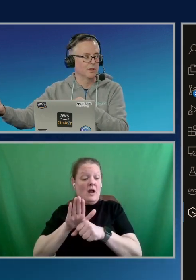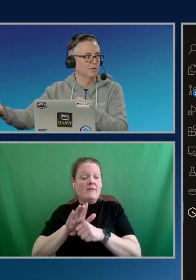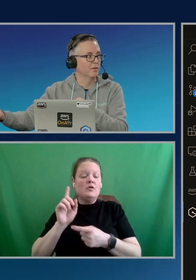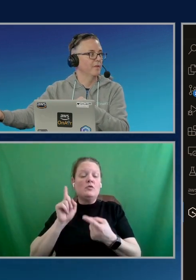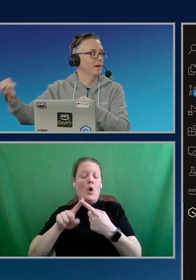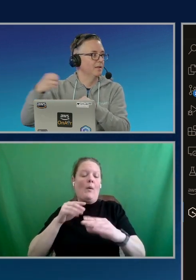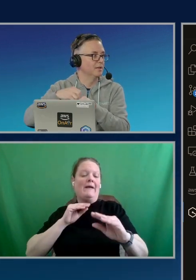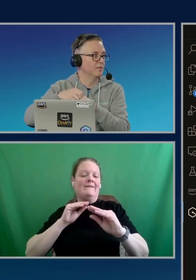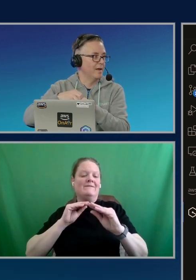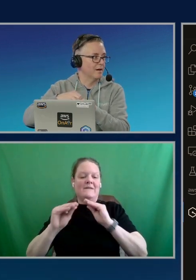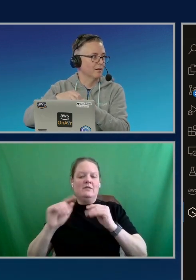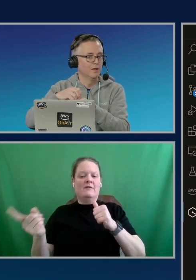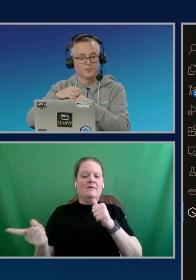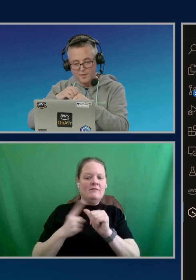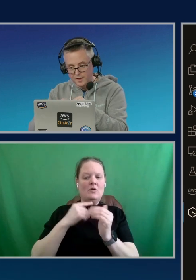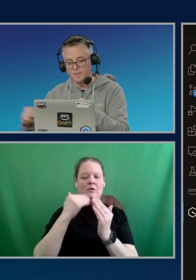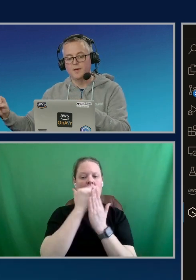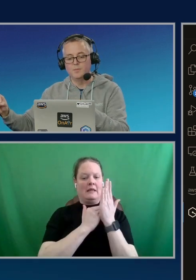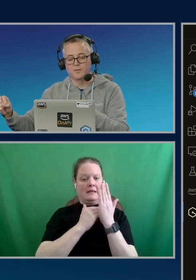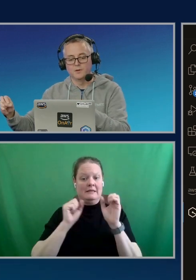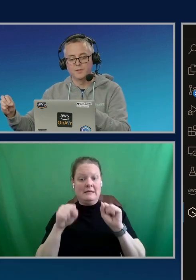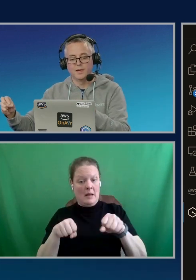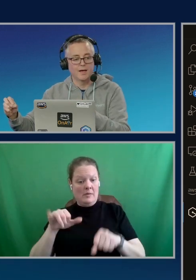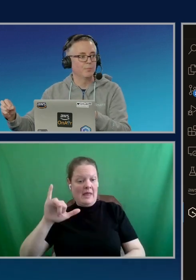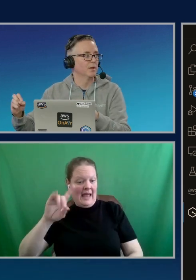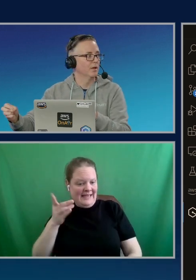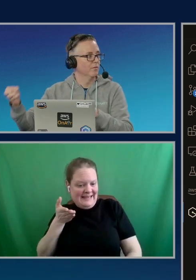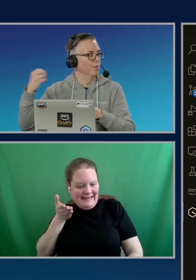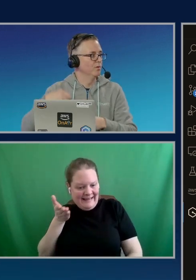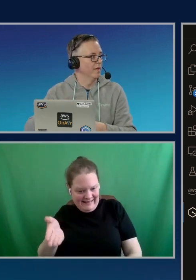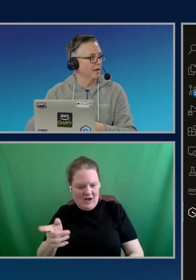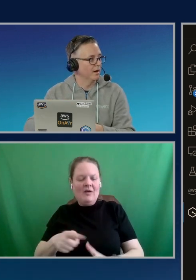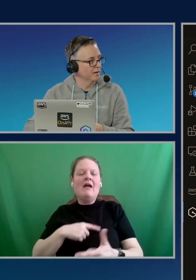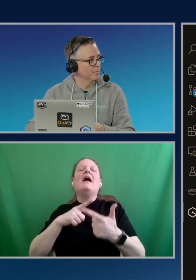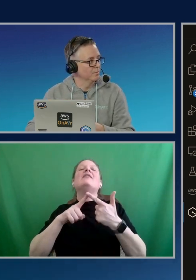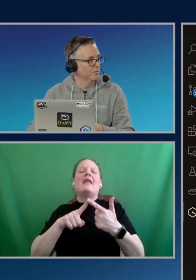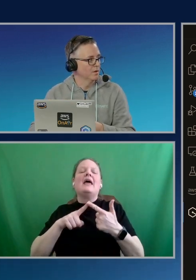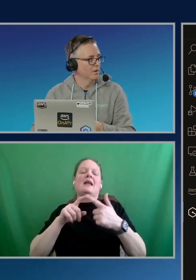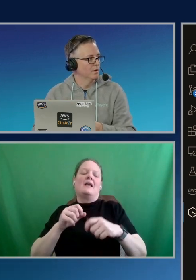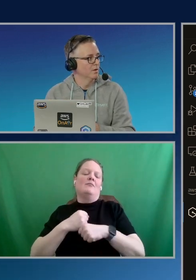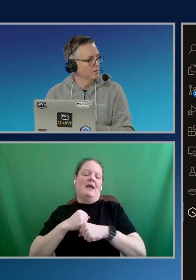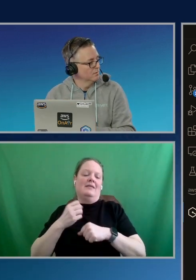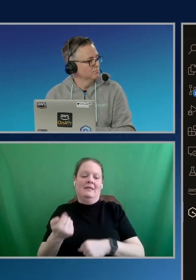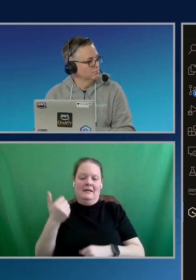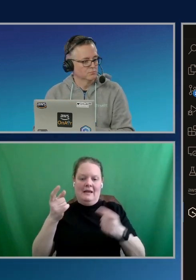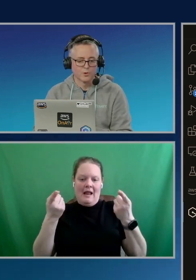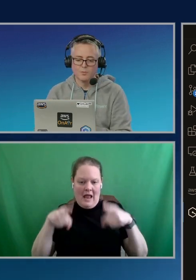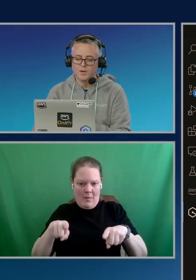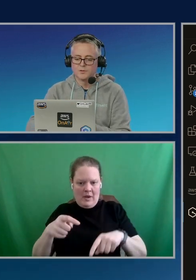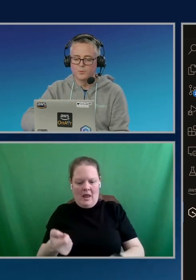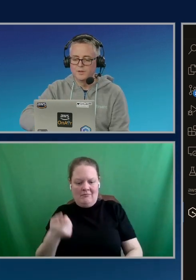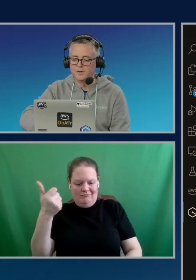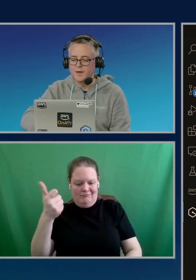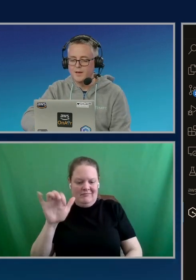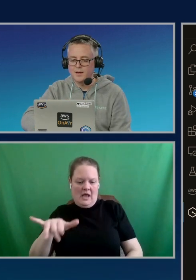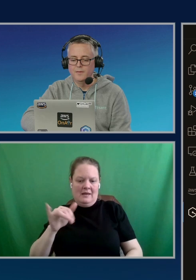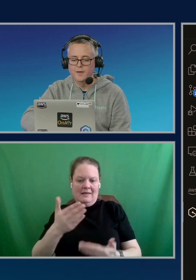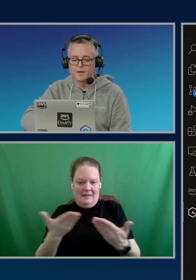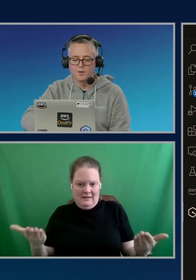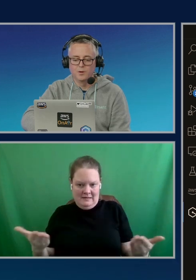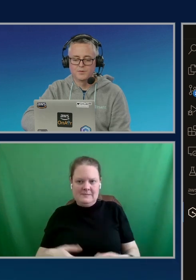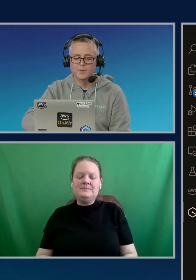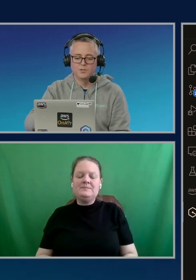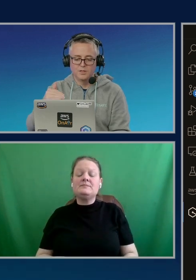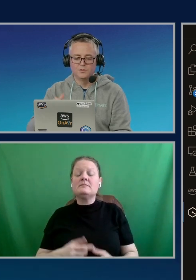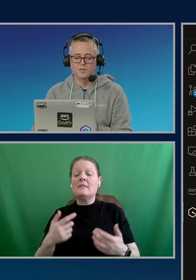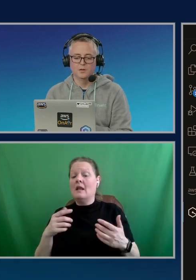capability so that the ID is there, so that it can then make the delete happen and remove that item. Okay. Okay. So, it went and did that, and